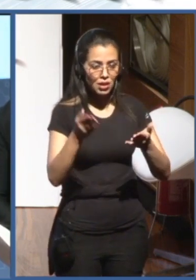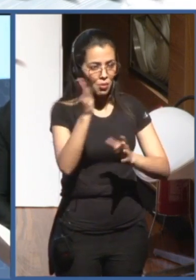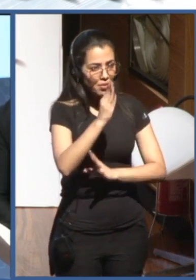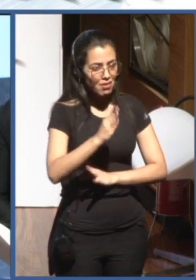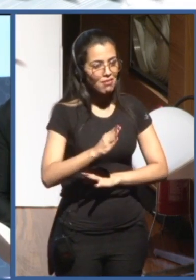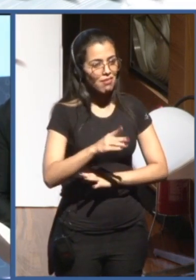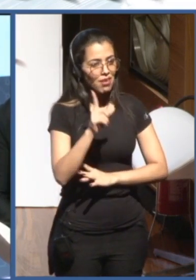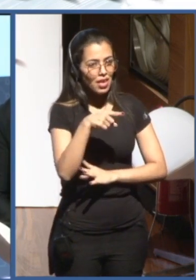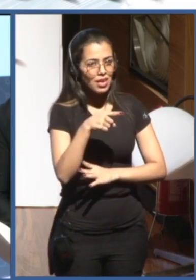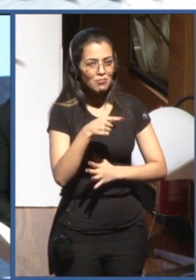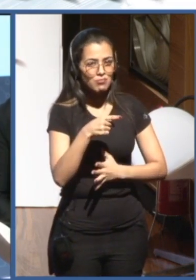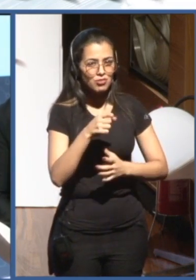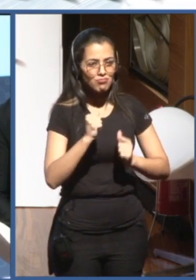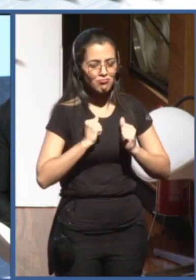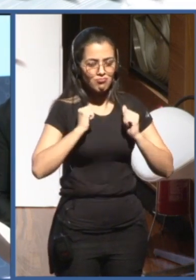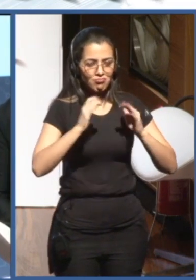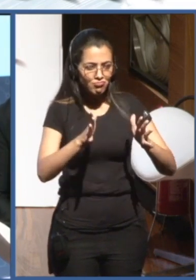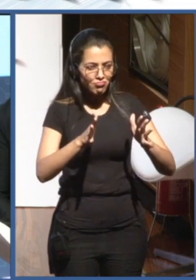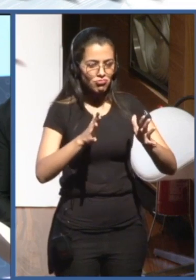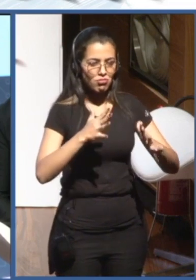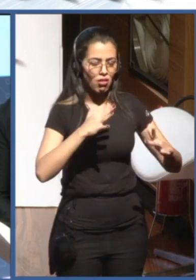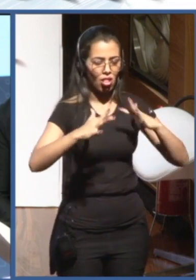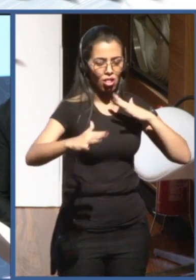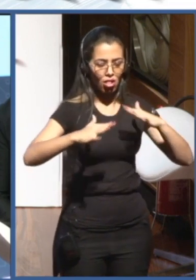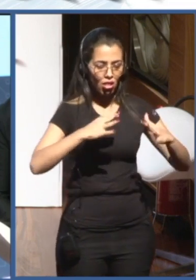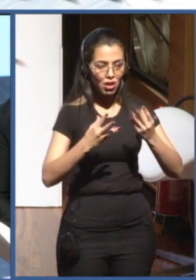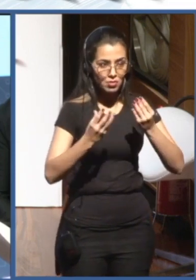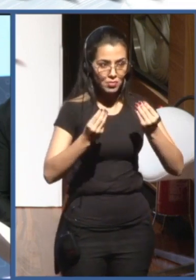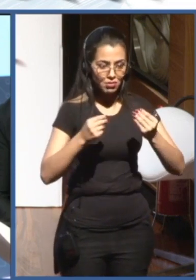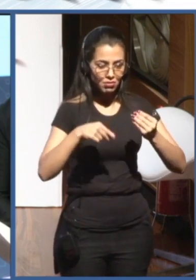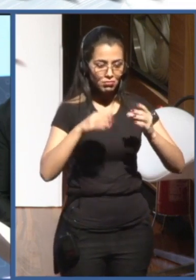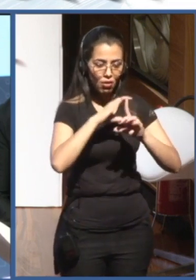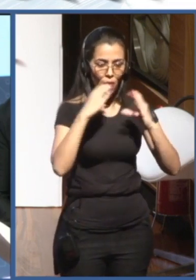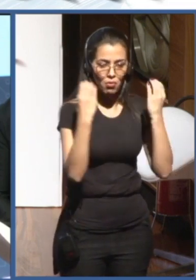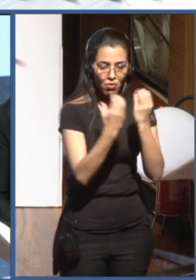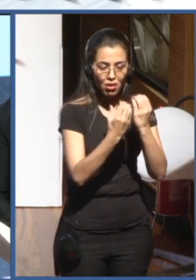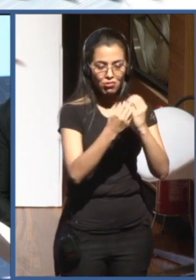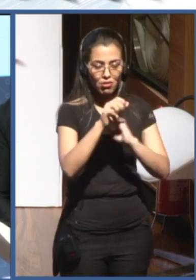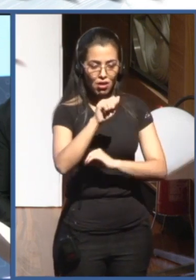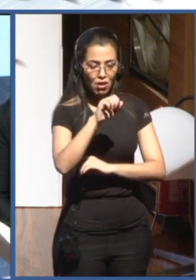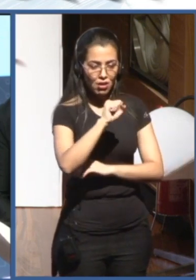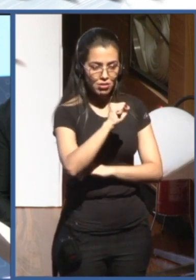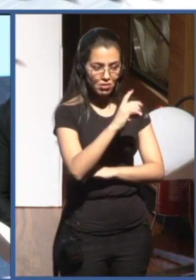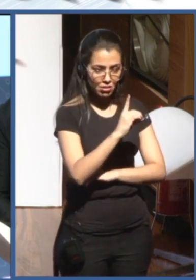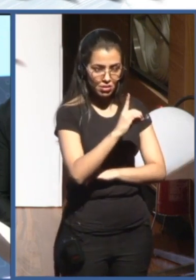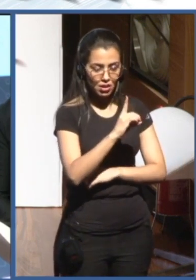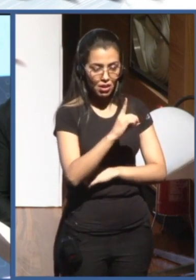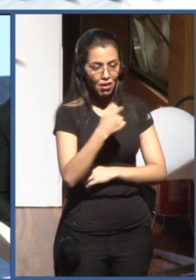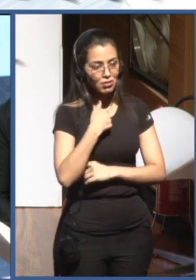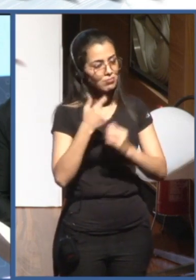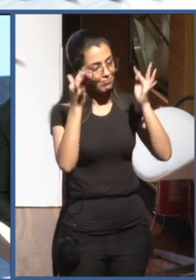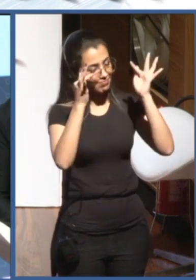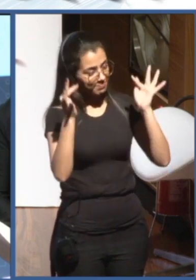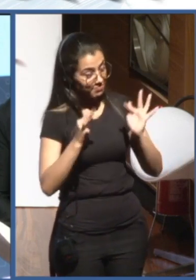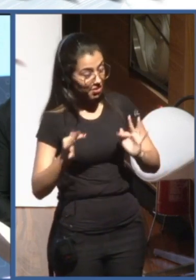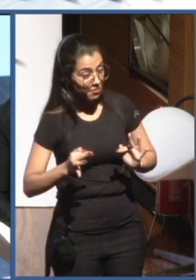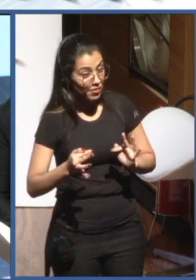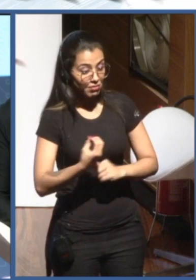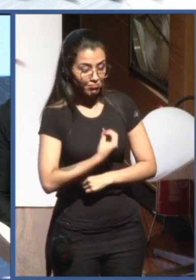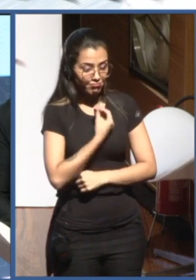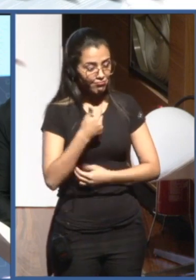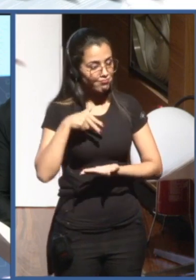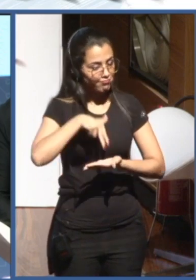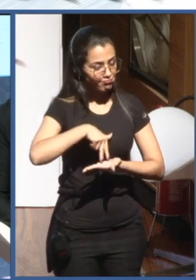digital economy policy work and it's really a delight to be here amongst you. So, you're right, we adopted the AI